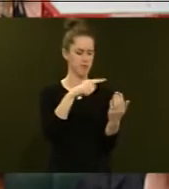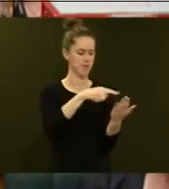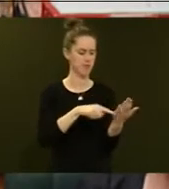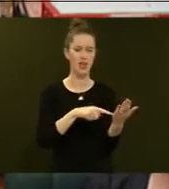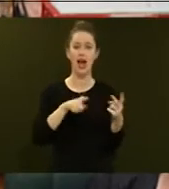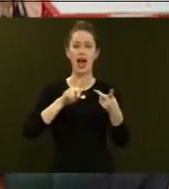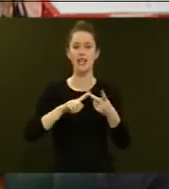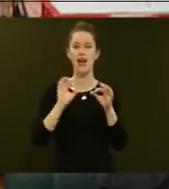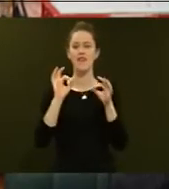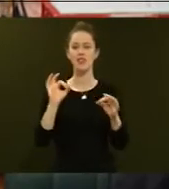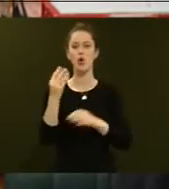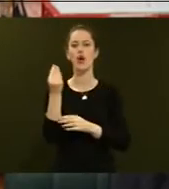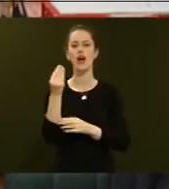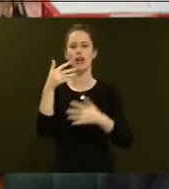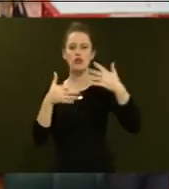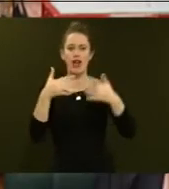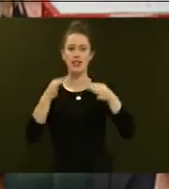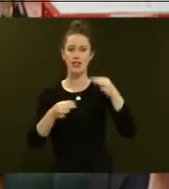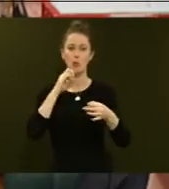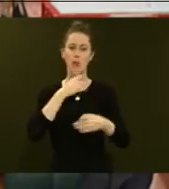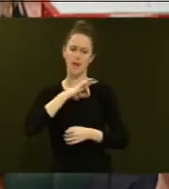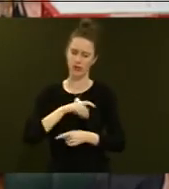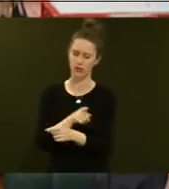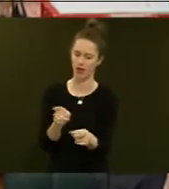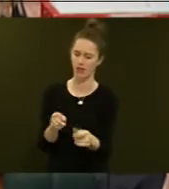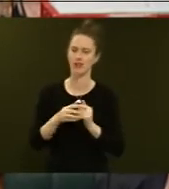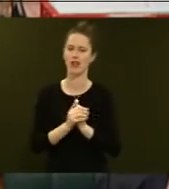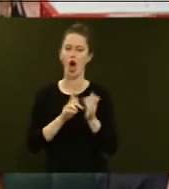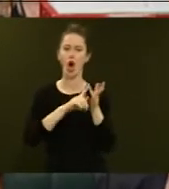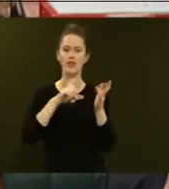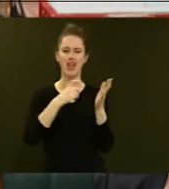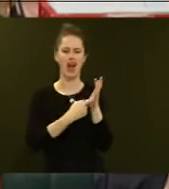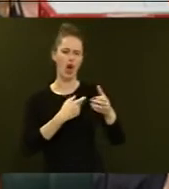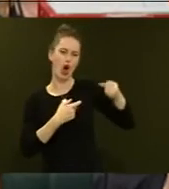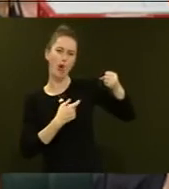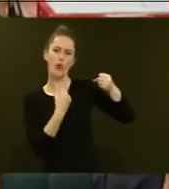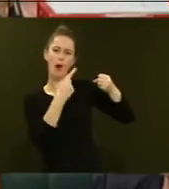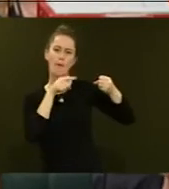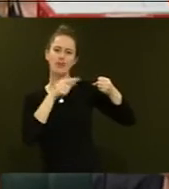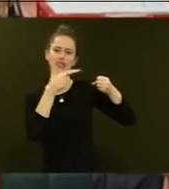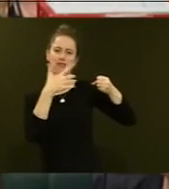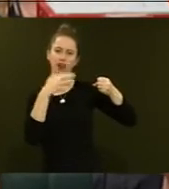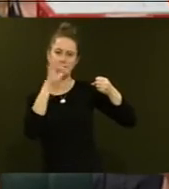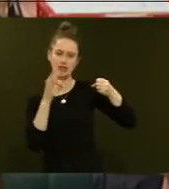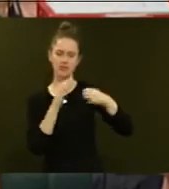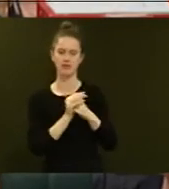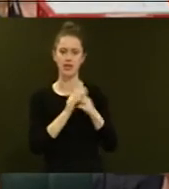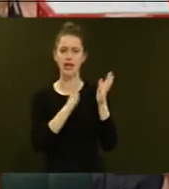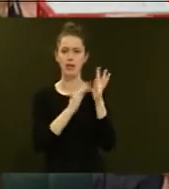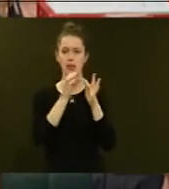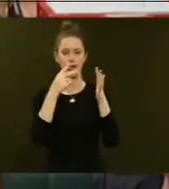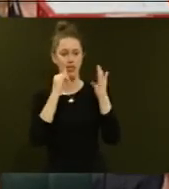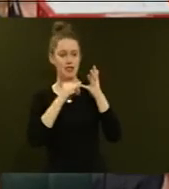its official cash rate decision. This will be beneficial for members. With the OCR left on hold at 1.75%. The MPS